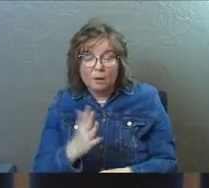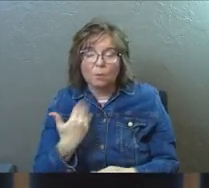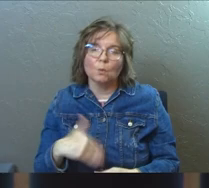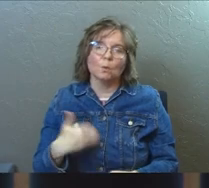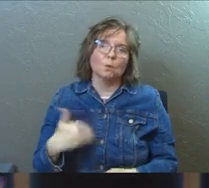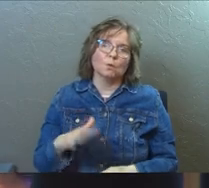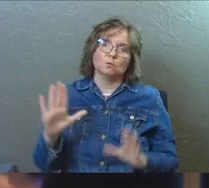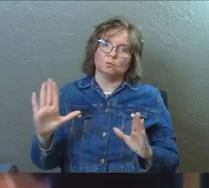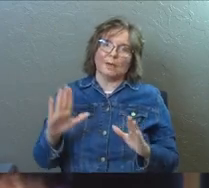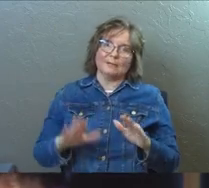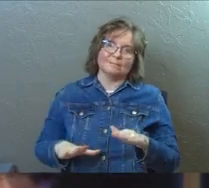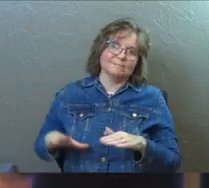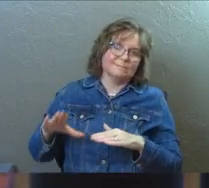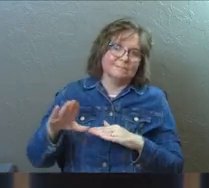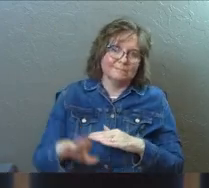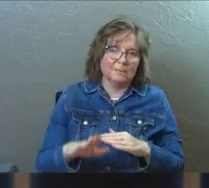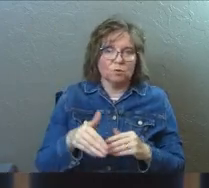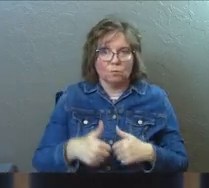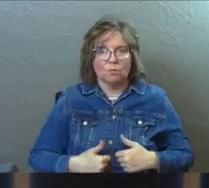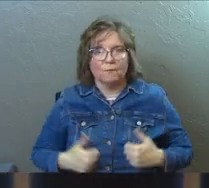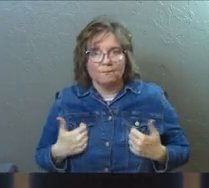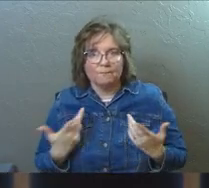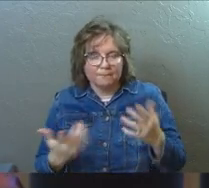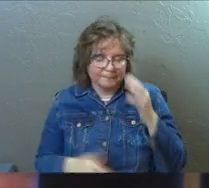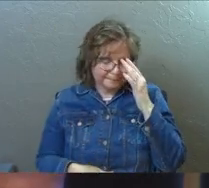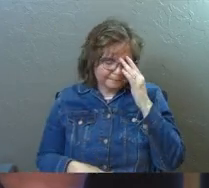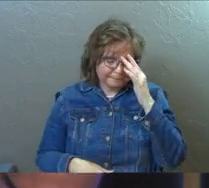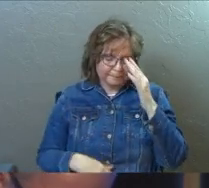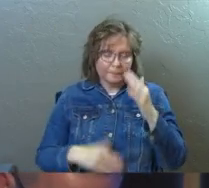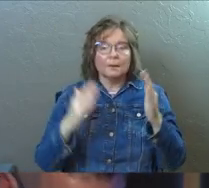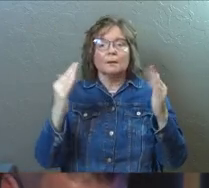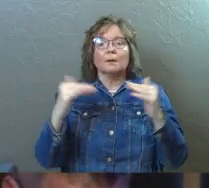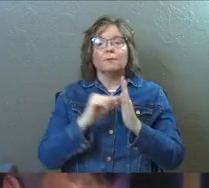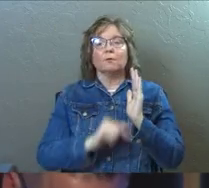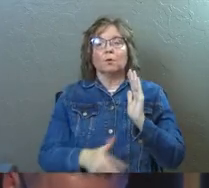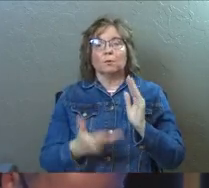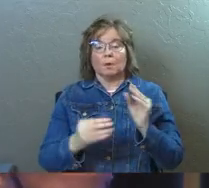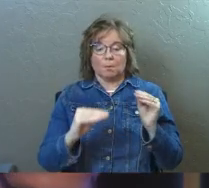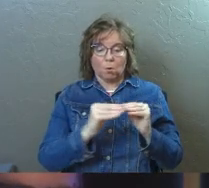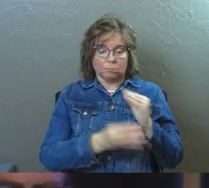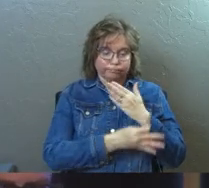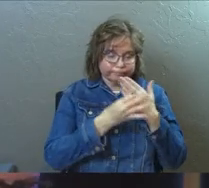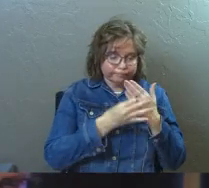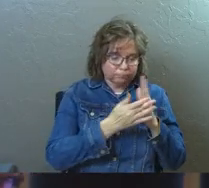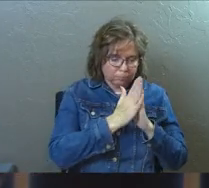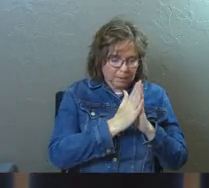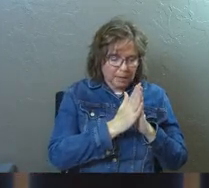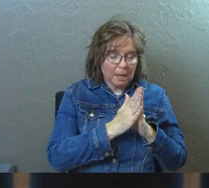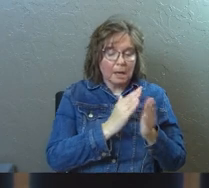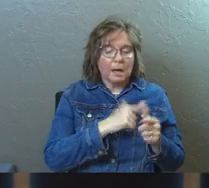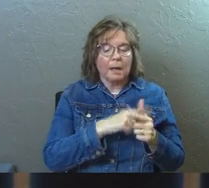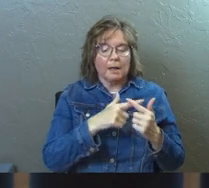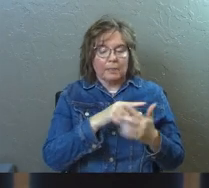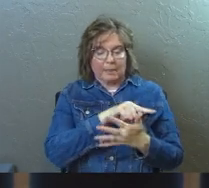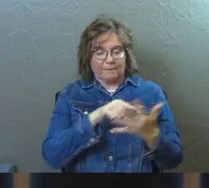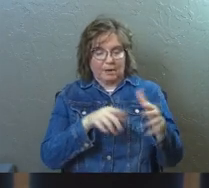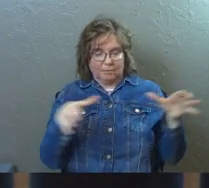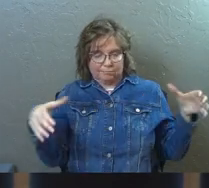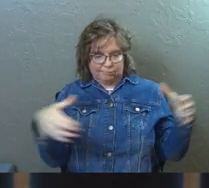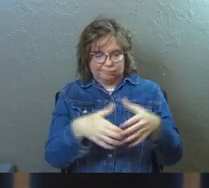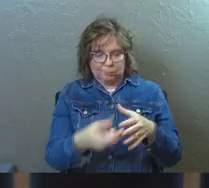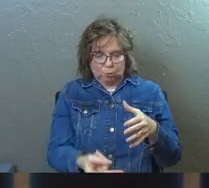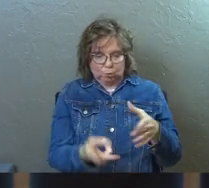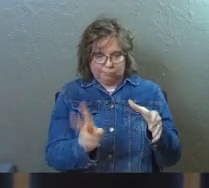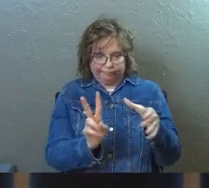it's a, it's a great step in your spiritual life, verse 3, so after more fasting and prayer, the men laid their hands on them, and they